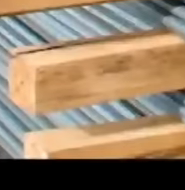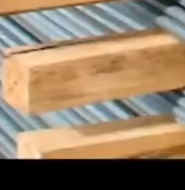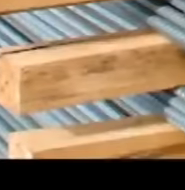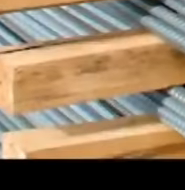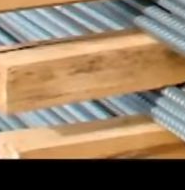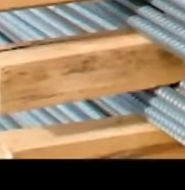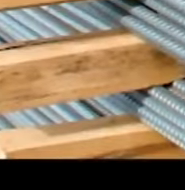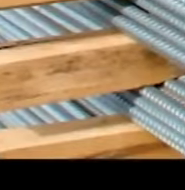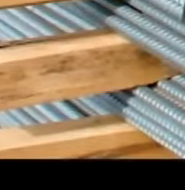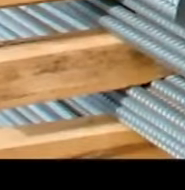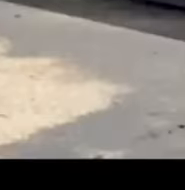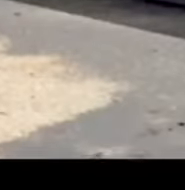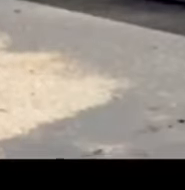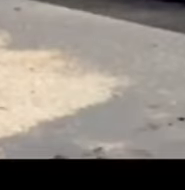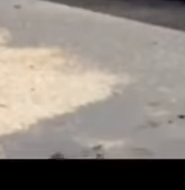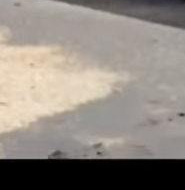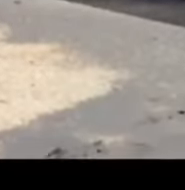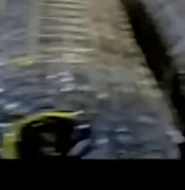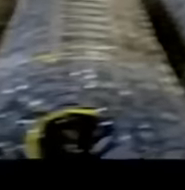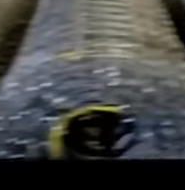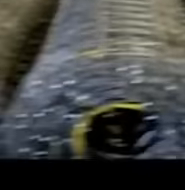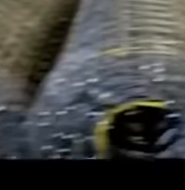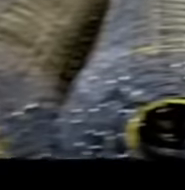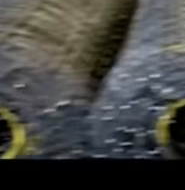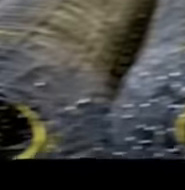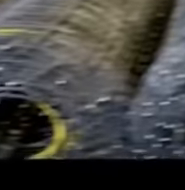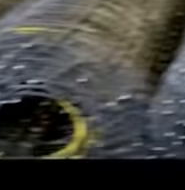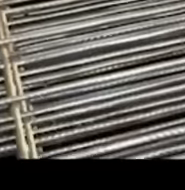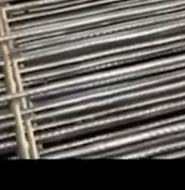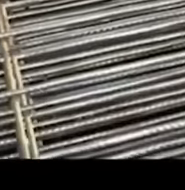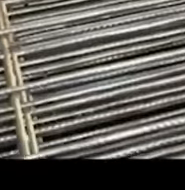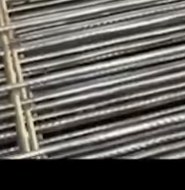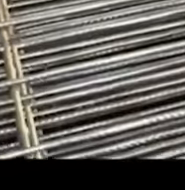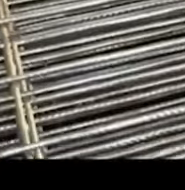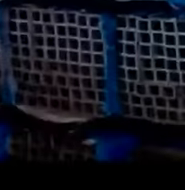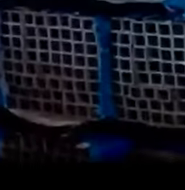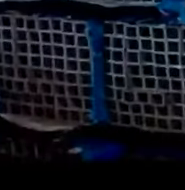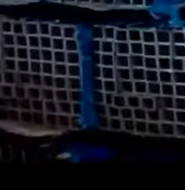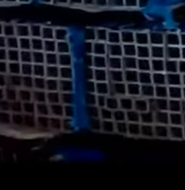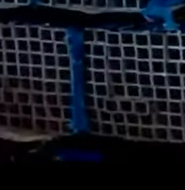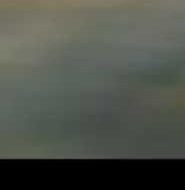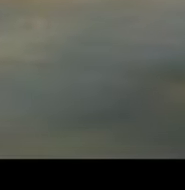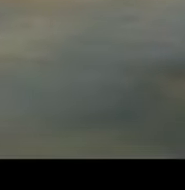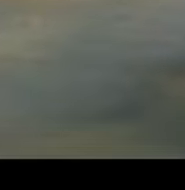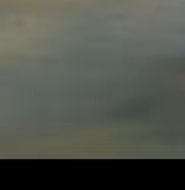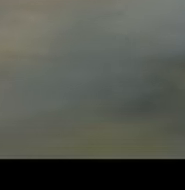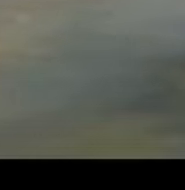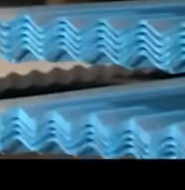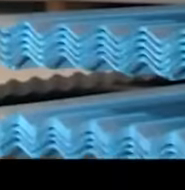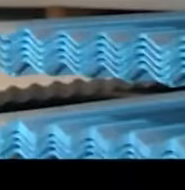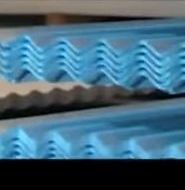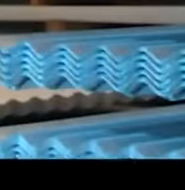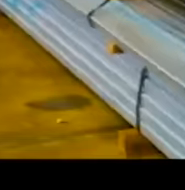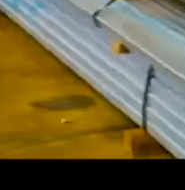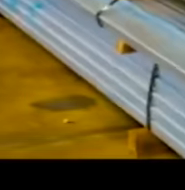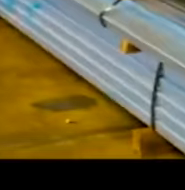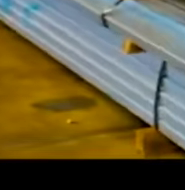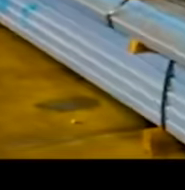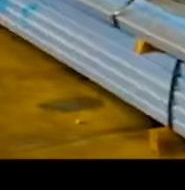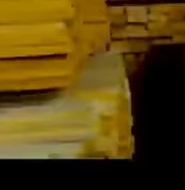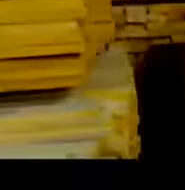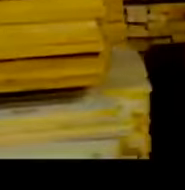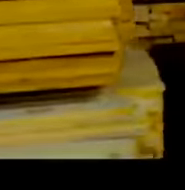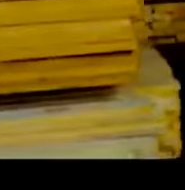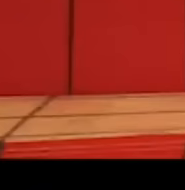Let's build together with rebars and beams, BRC coils and mats, RHS and angles, Roofing sheets and